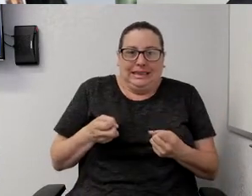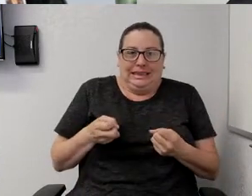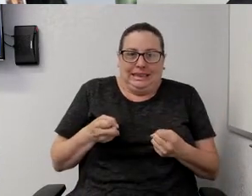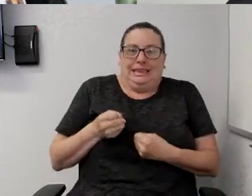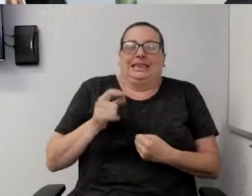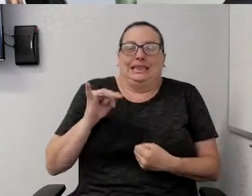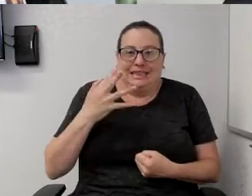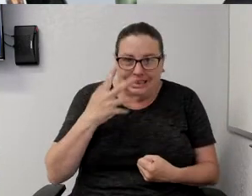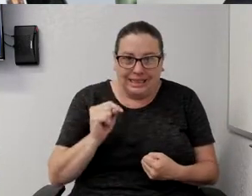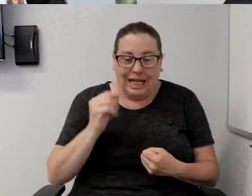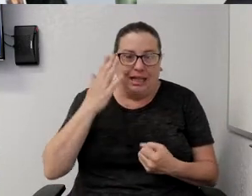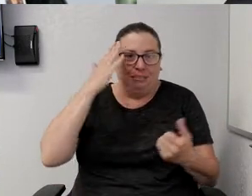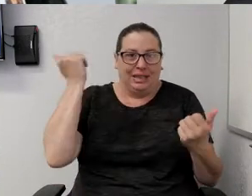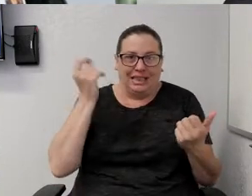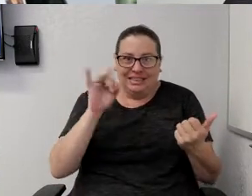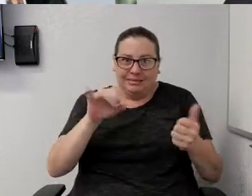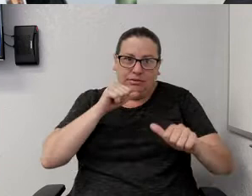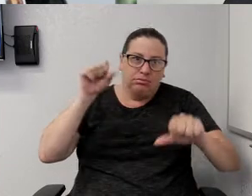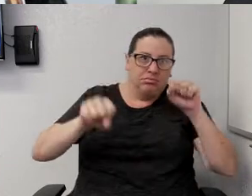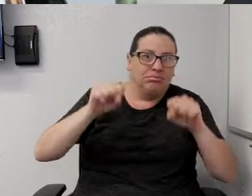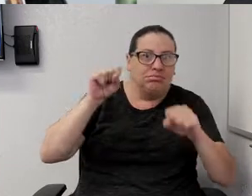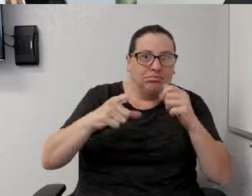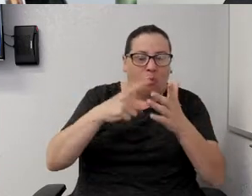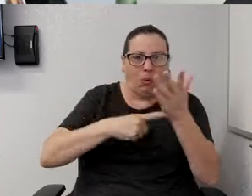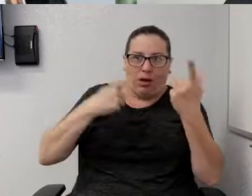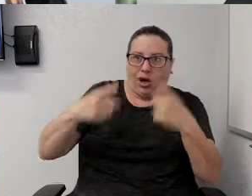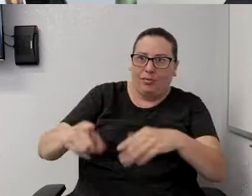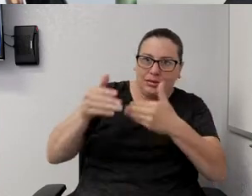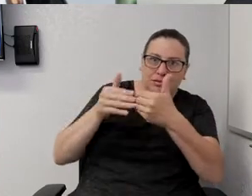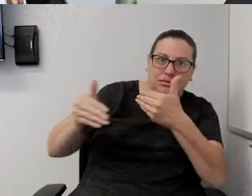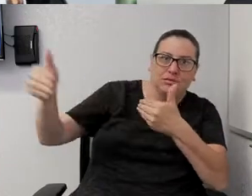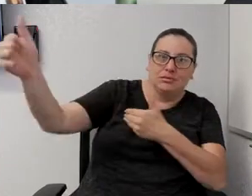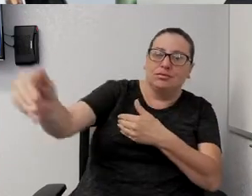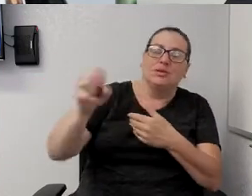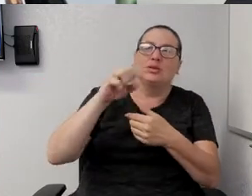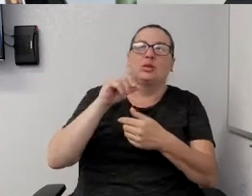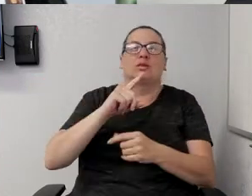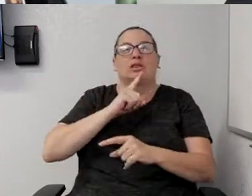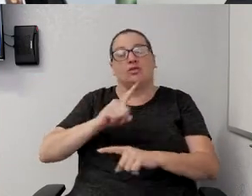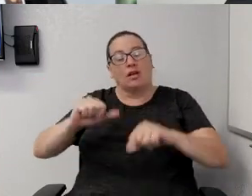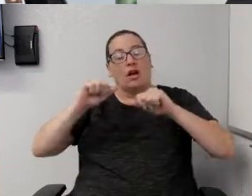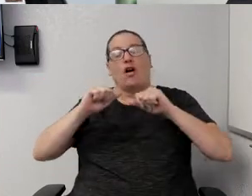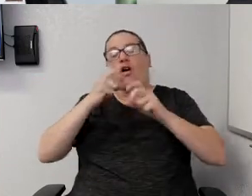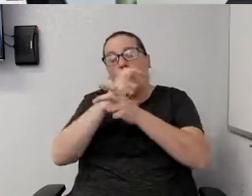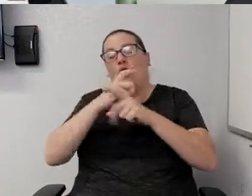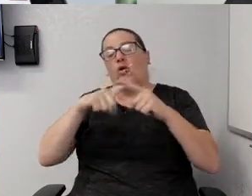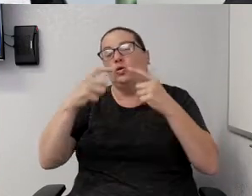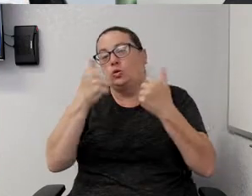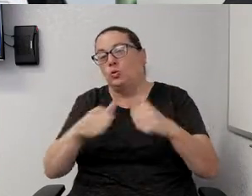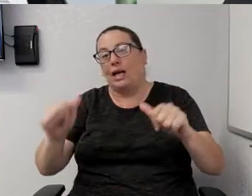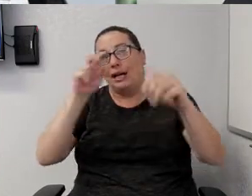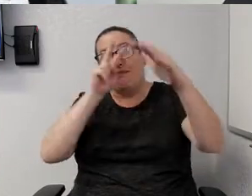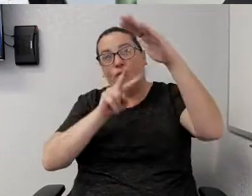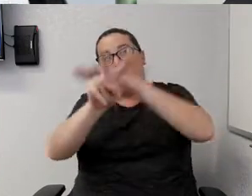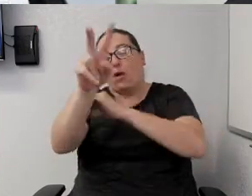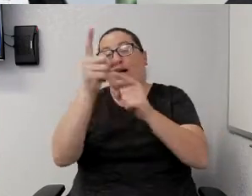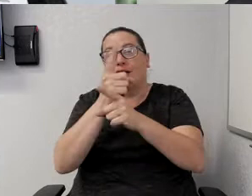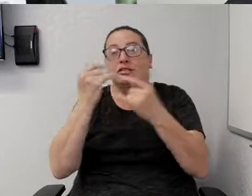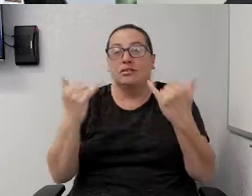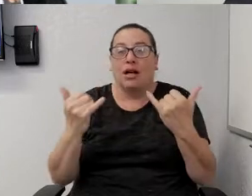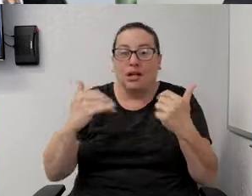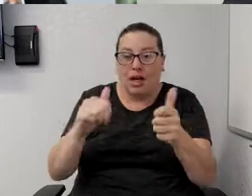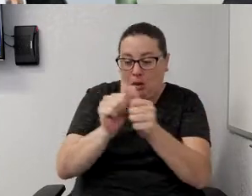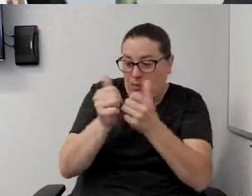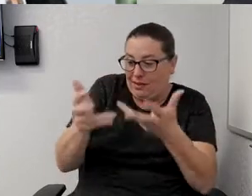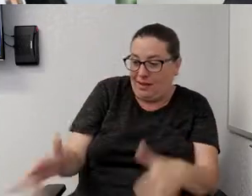lies ahead. So it's hard to do any forecasting, fiscal forecasting right now with any accuracy or, you know,